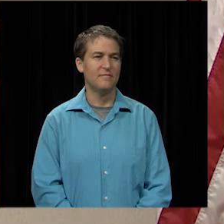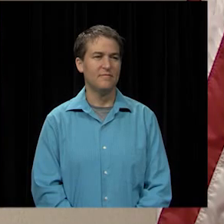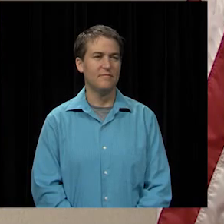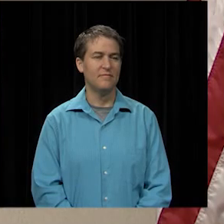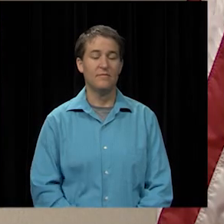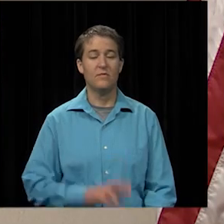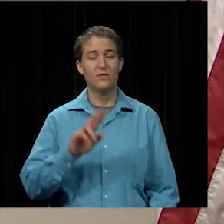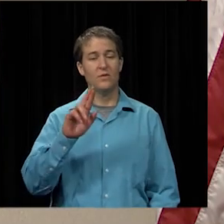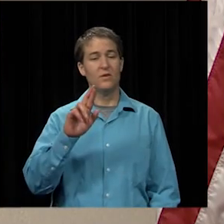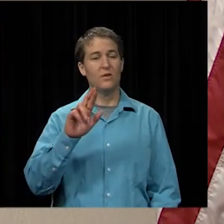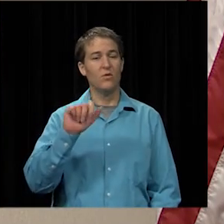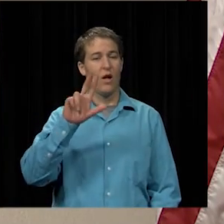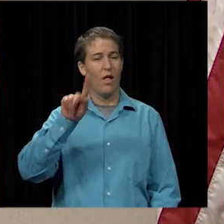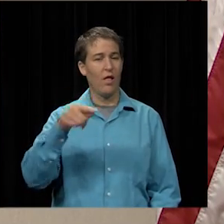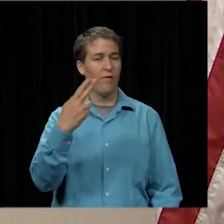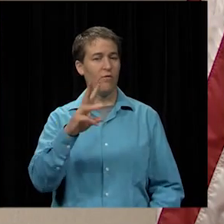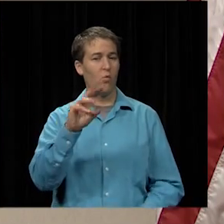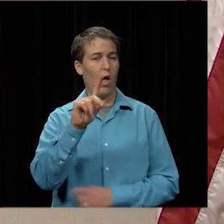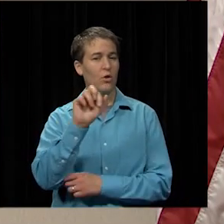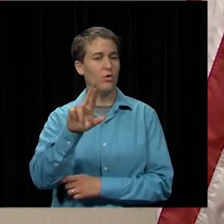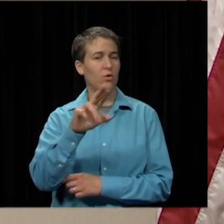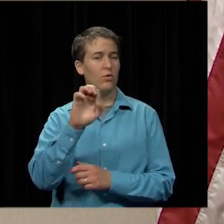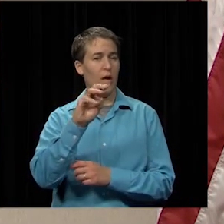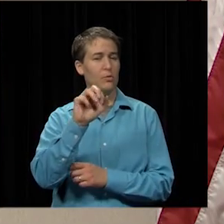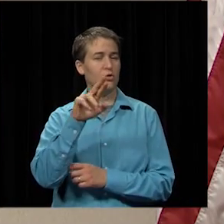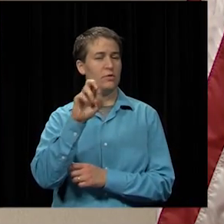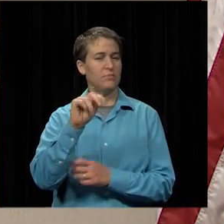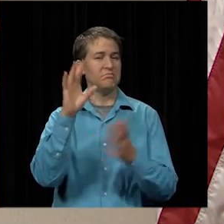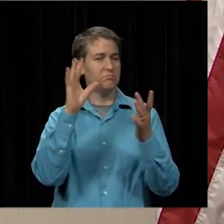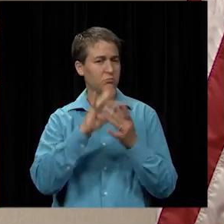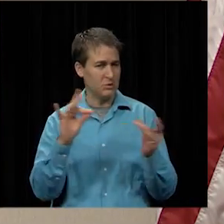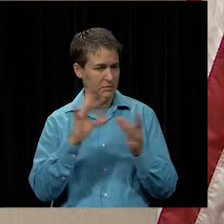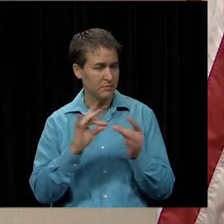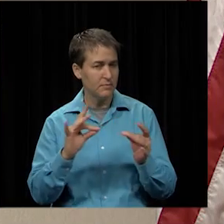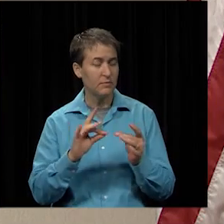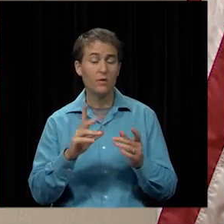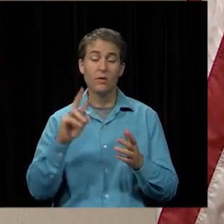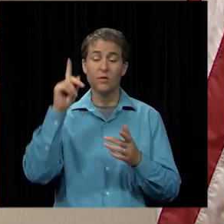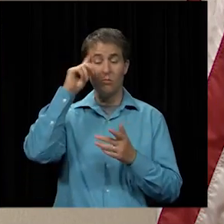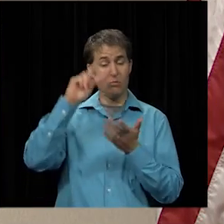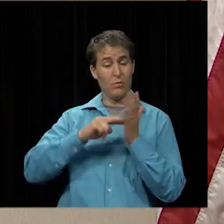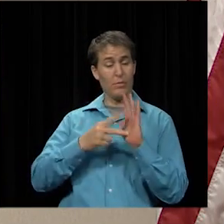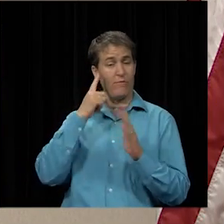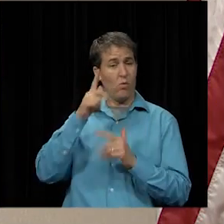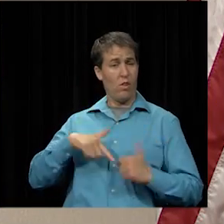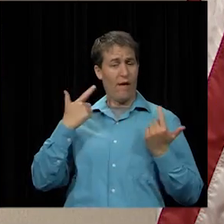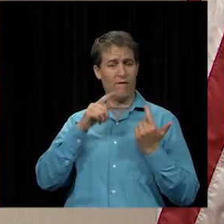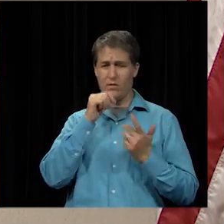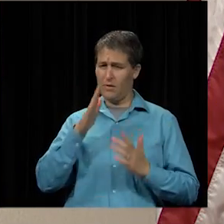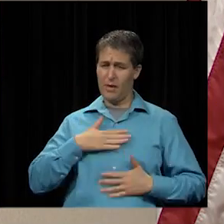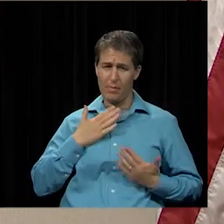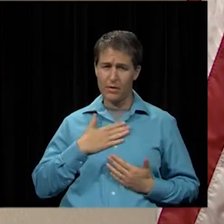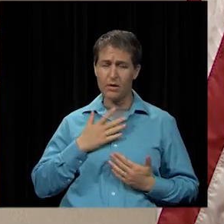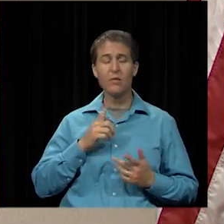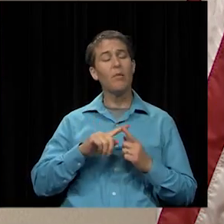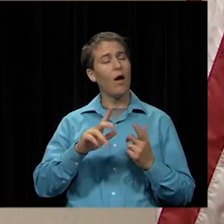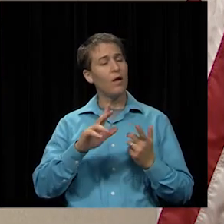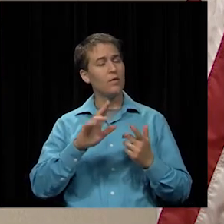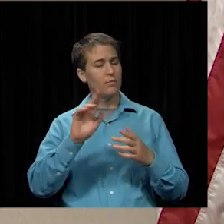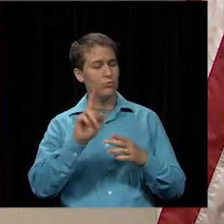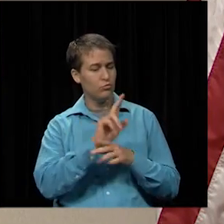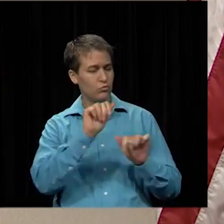ralph waldo emerson said the purpose of life is not to be happy it is to be useful to be honorable to be compassionate